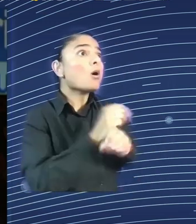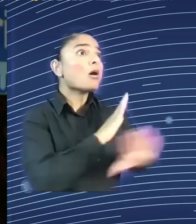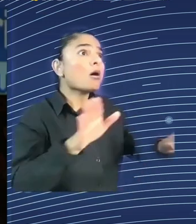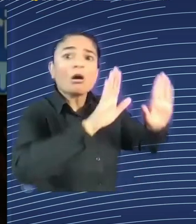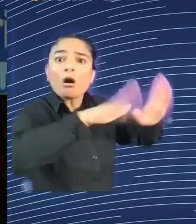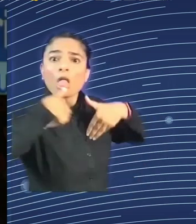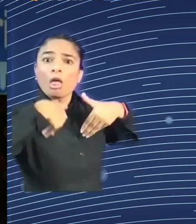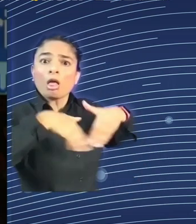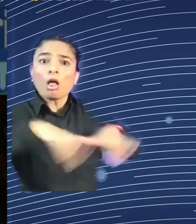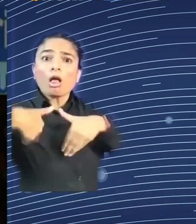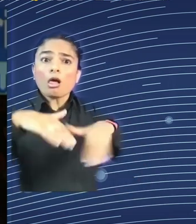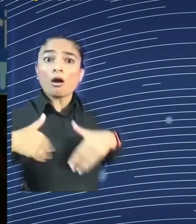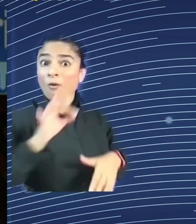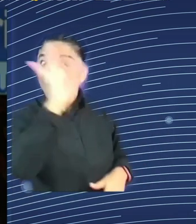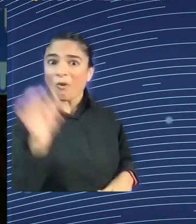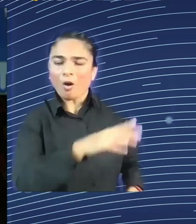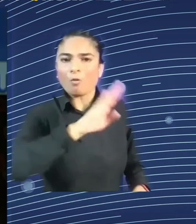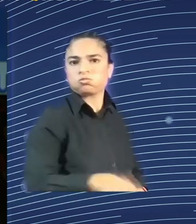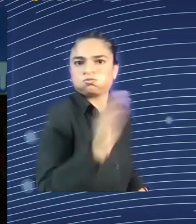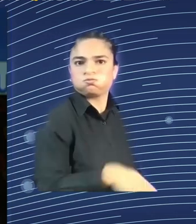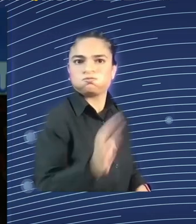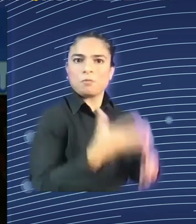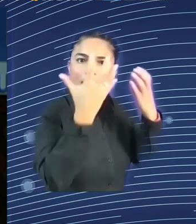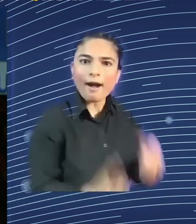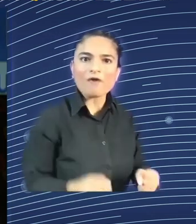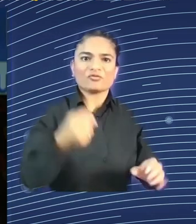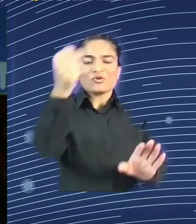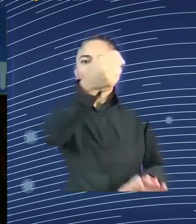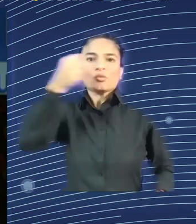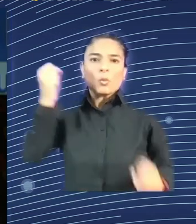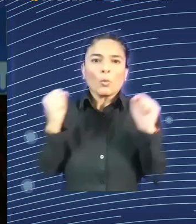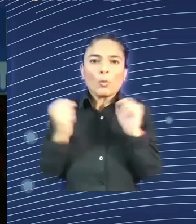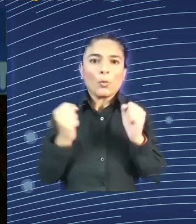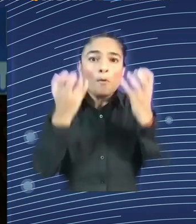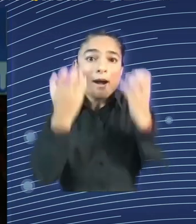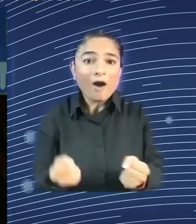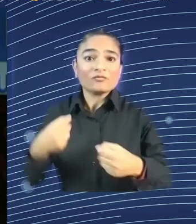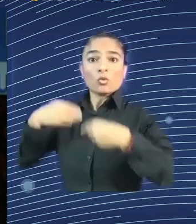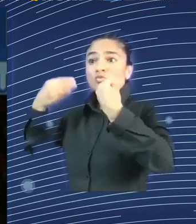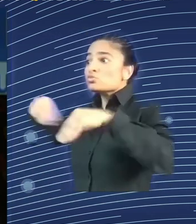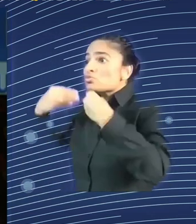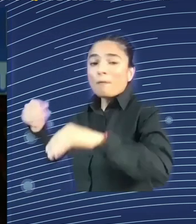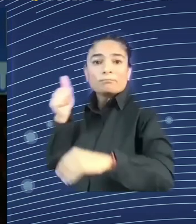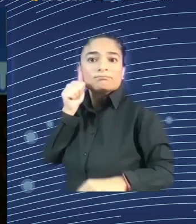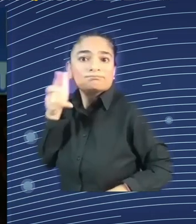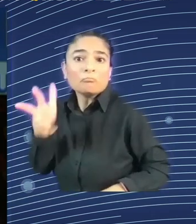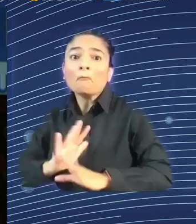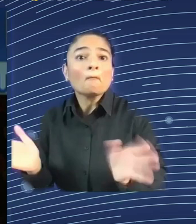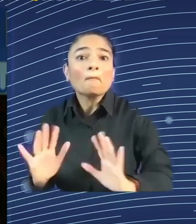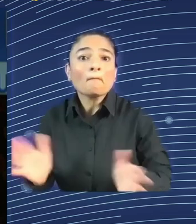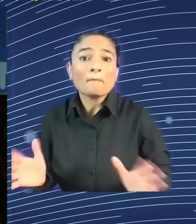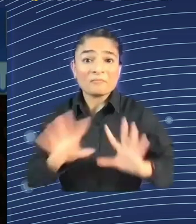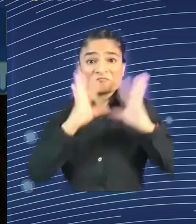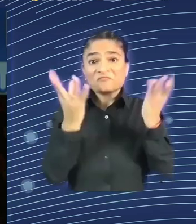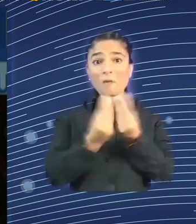middle class families had their shop, their shopper, the one who makes the clothes, the one who cleans, the one who cooks, and all that. Now, you